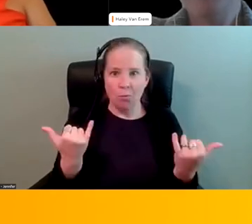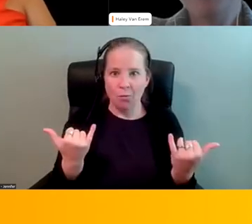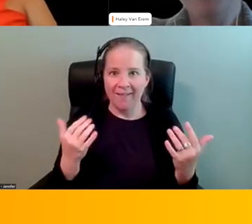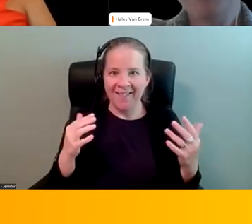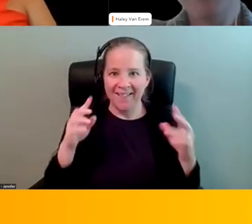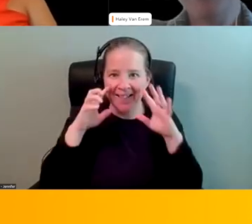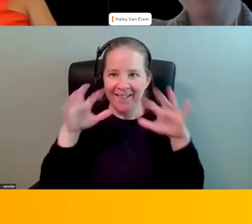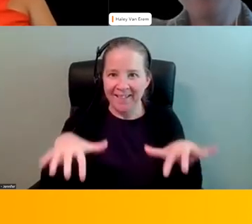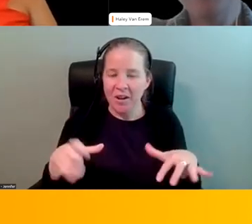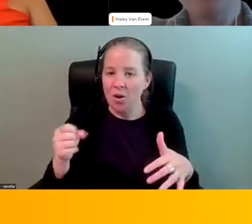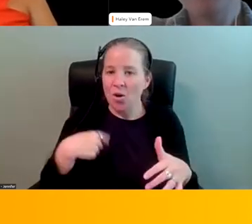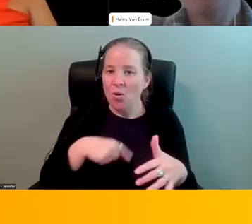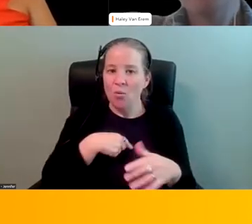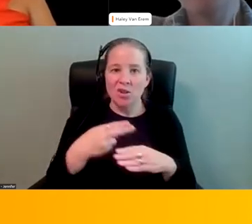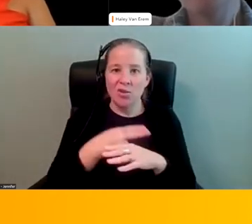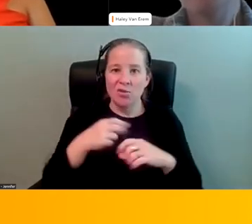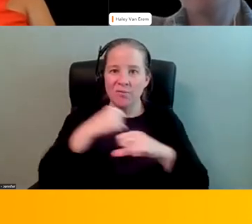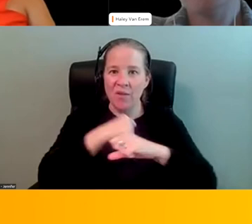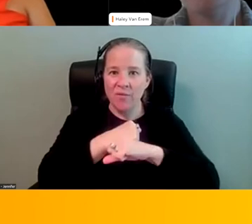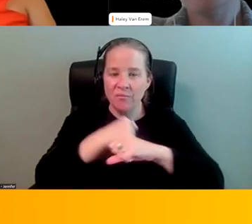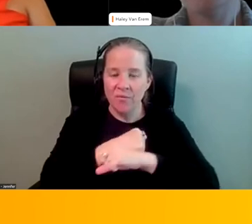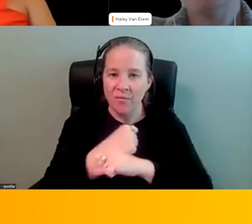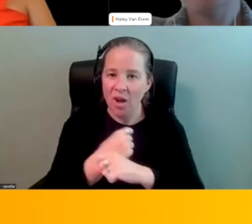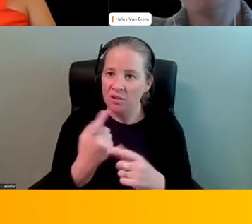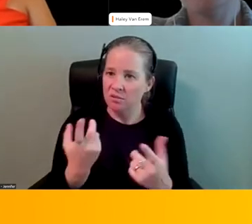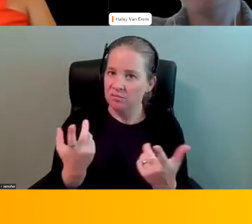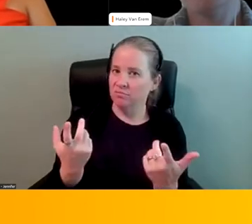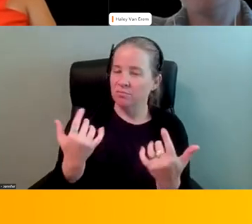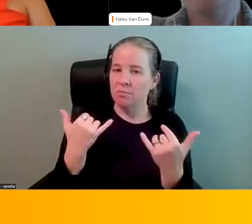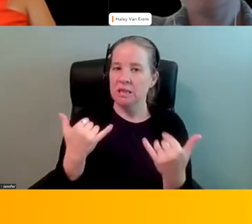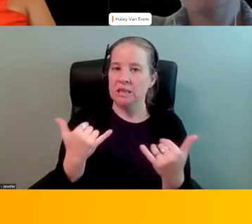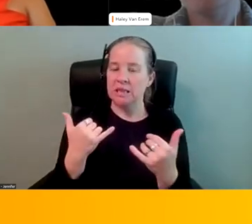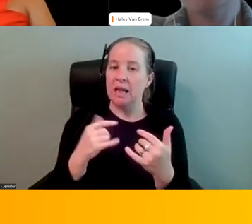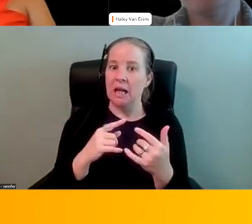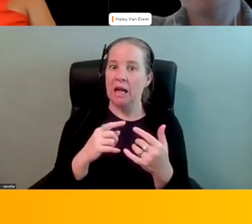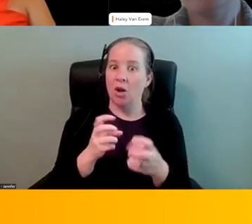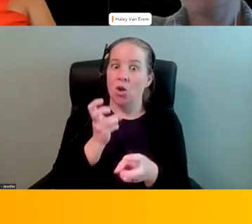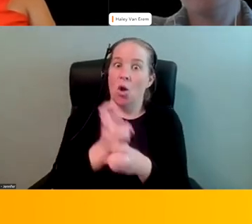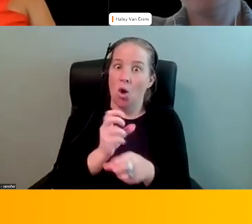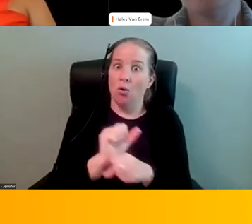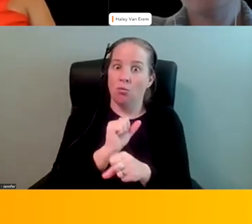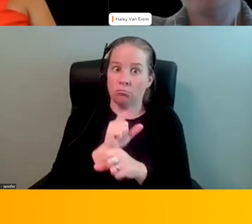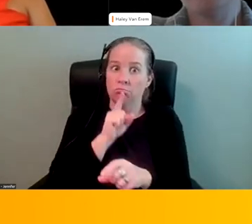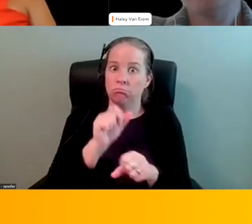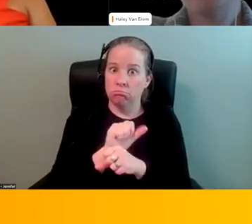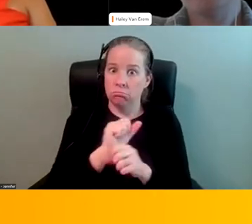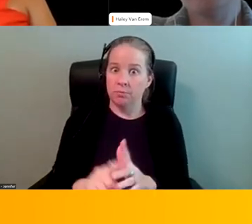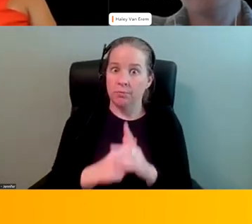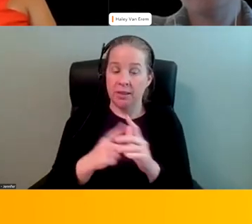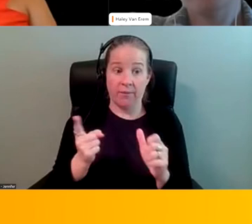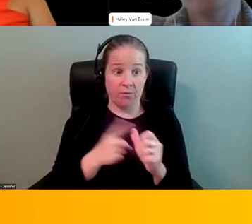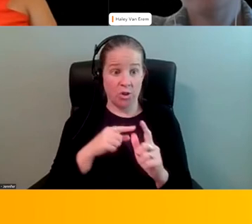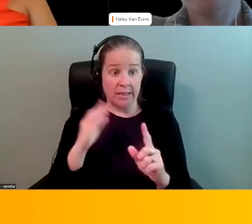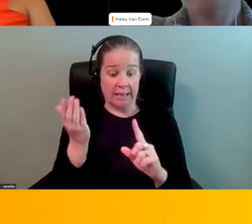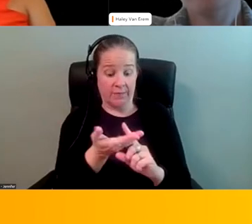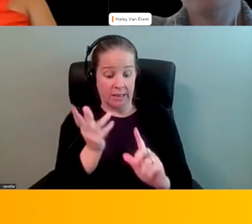Like we're so used to fighting. Um, but now the hard work really begins. One thing is convincing people, but the other